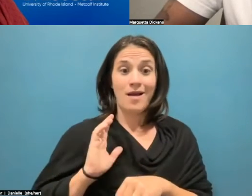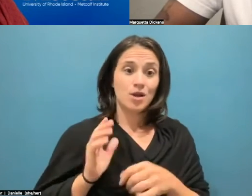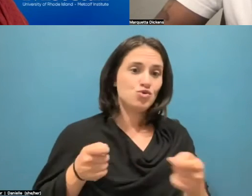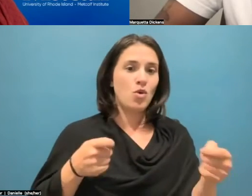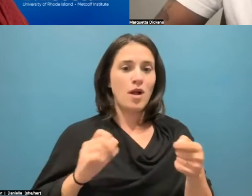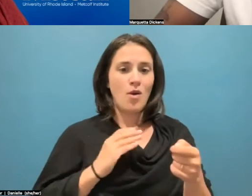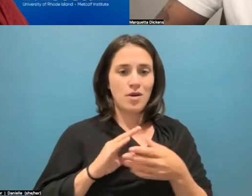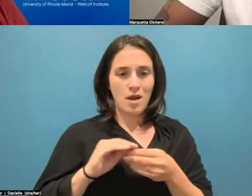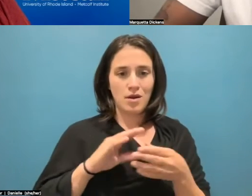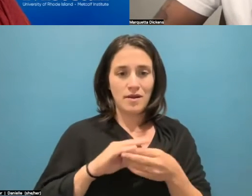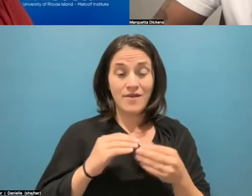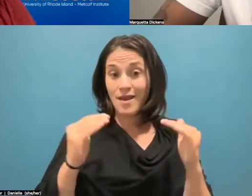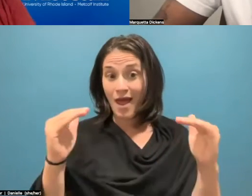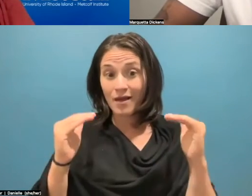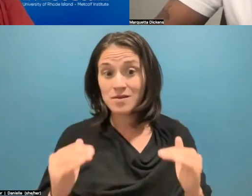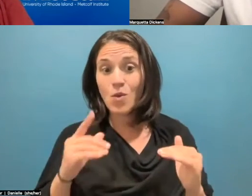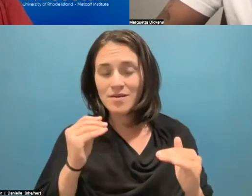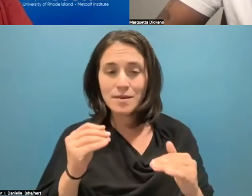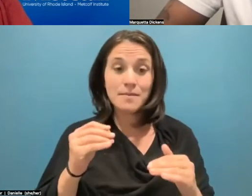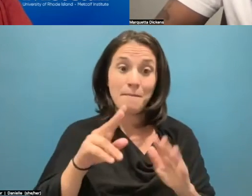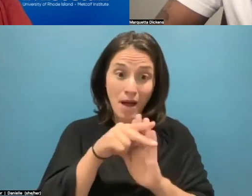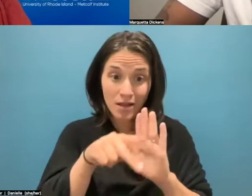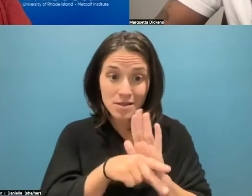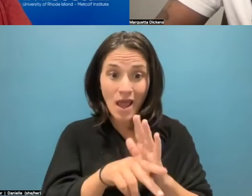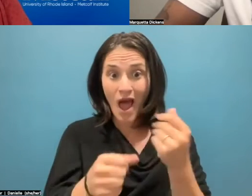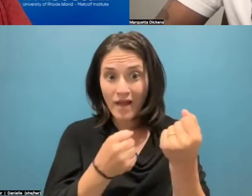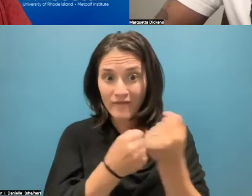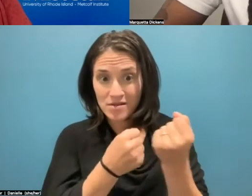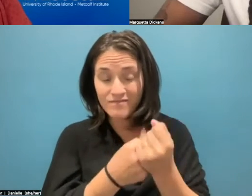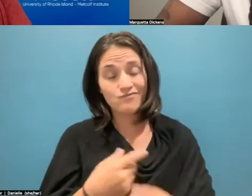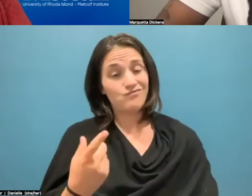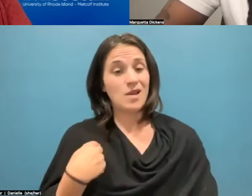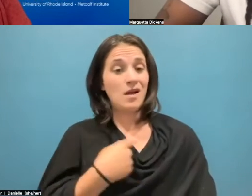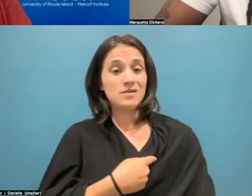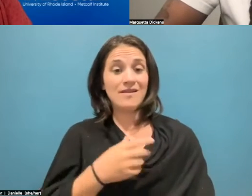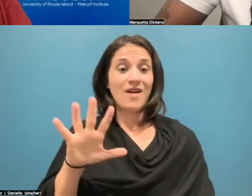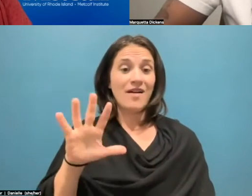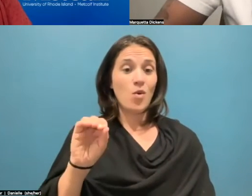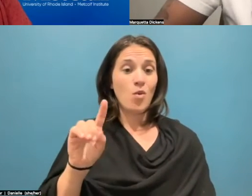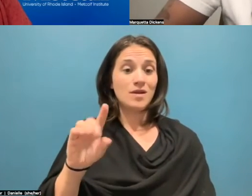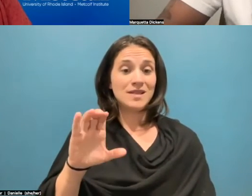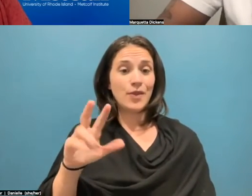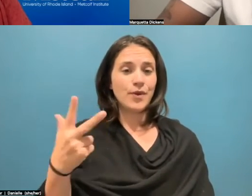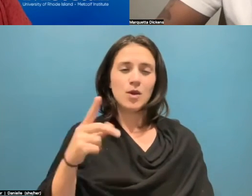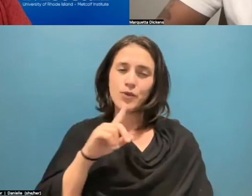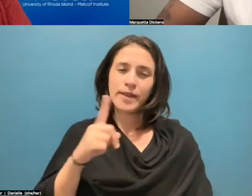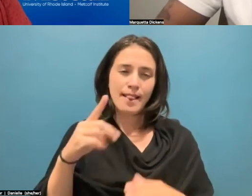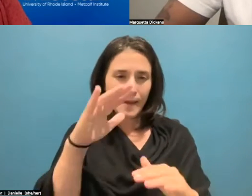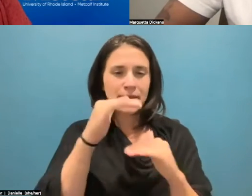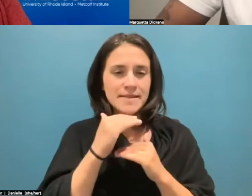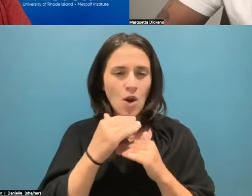it through policy and advocacy. You know, as a 501c3, we are very, very limited in what we can do in terms of policy